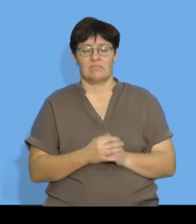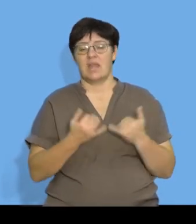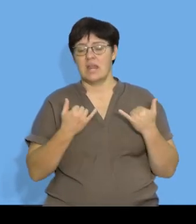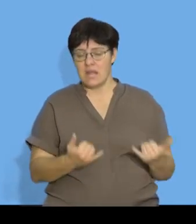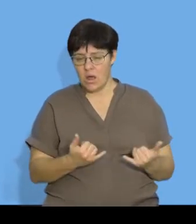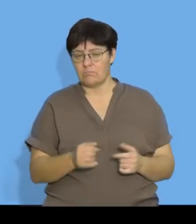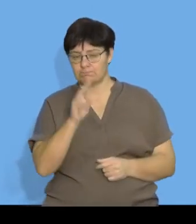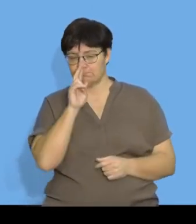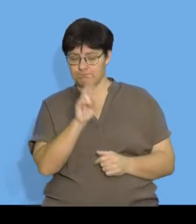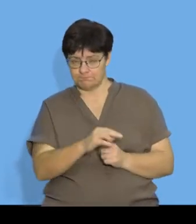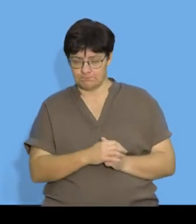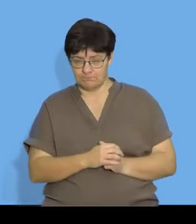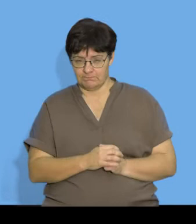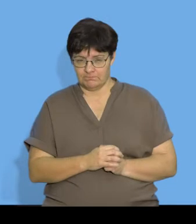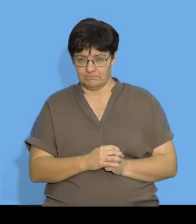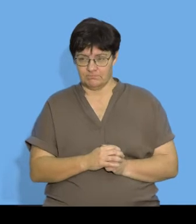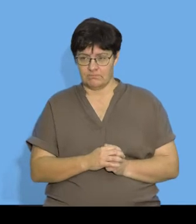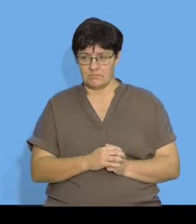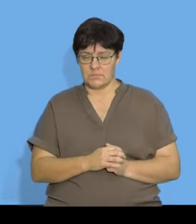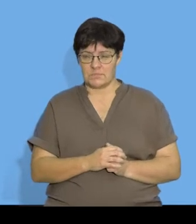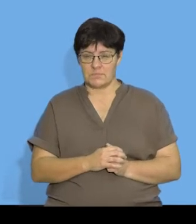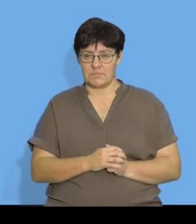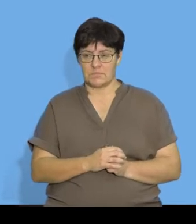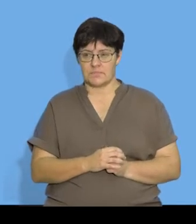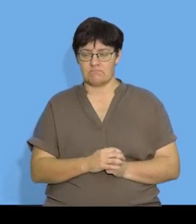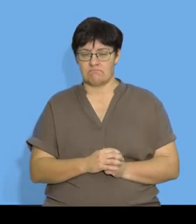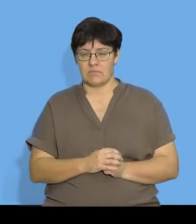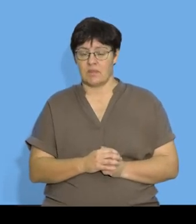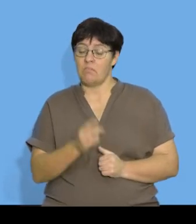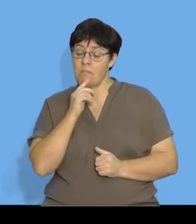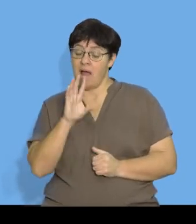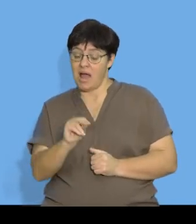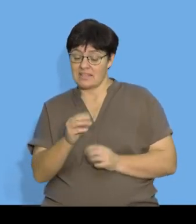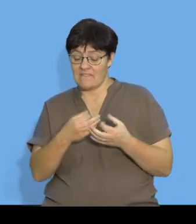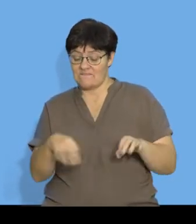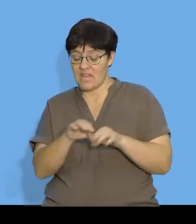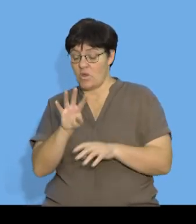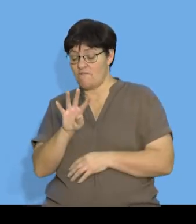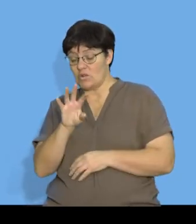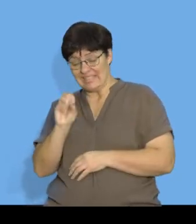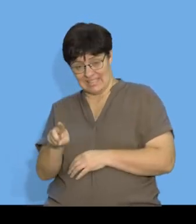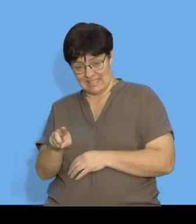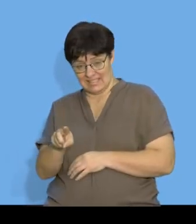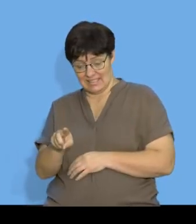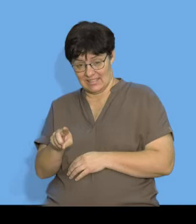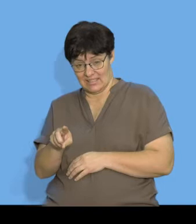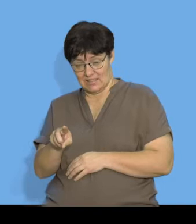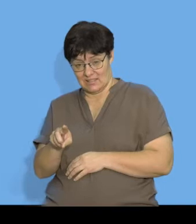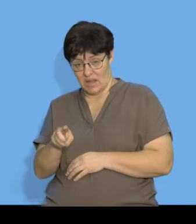Let us move on to the next part of the question. We have been asked, is 40